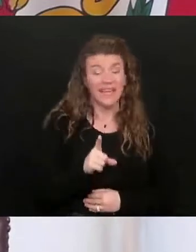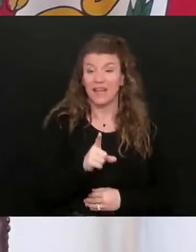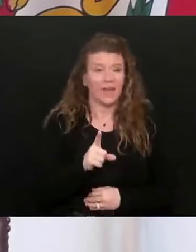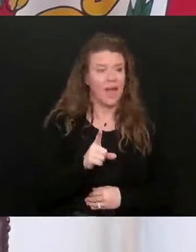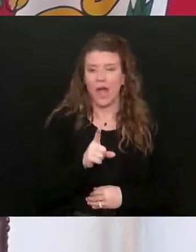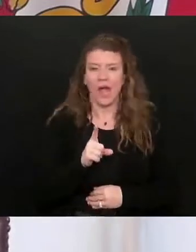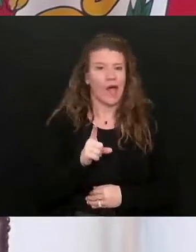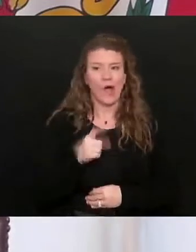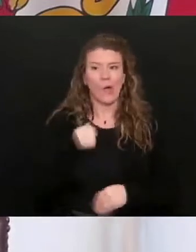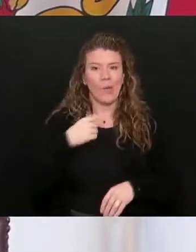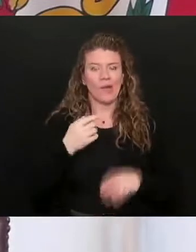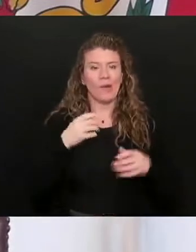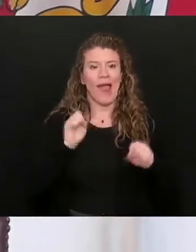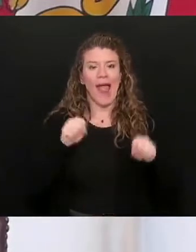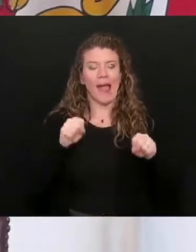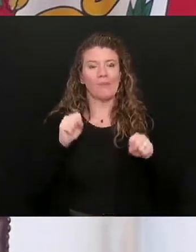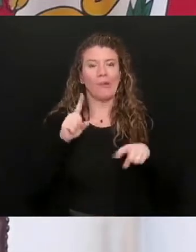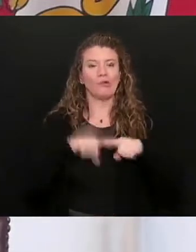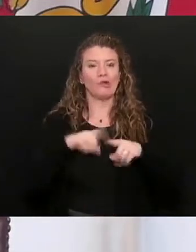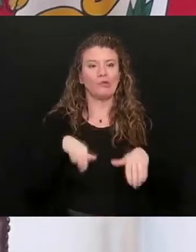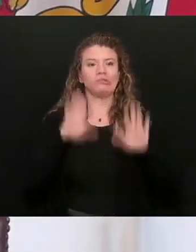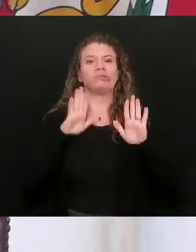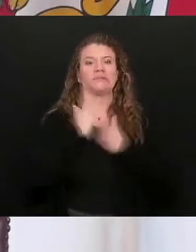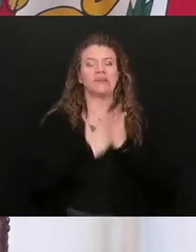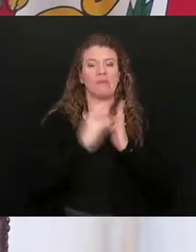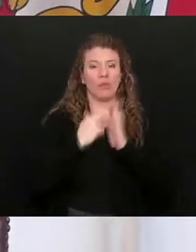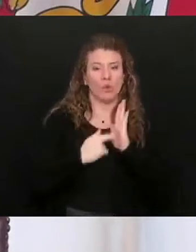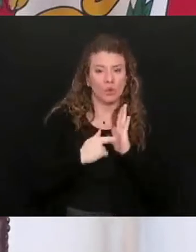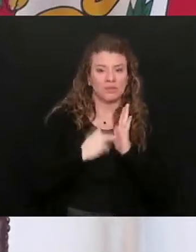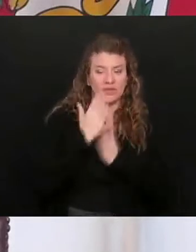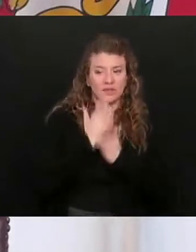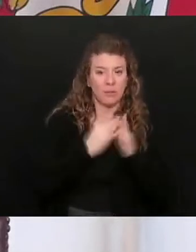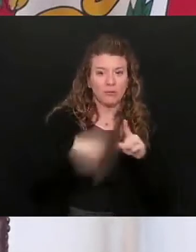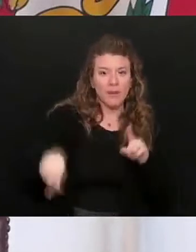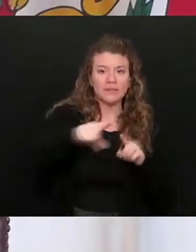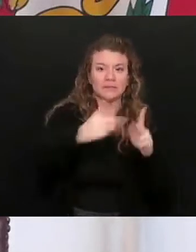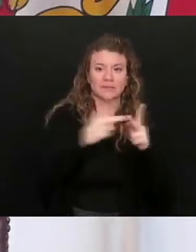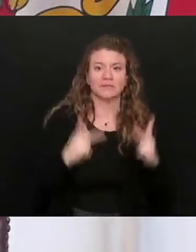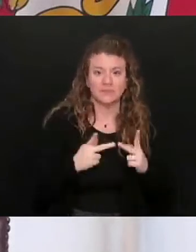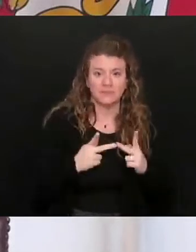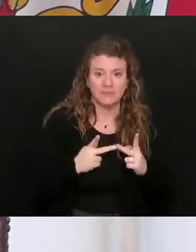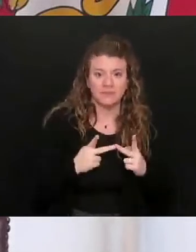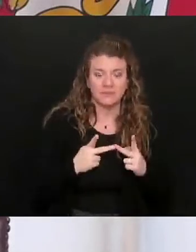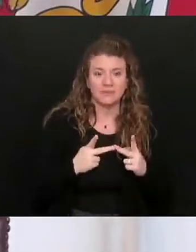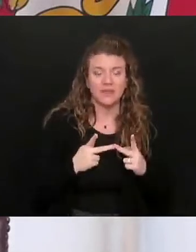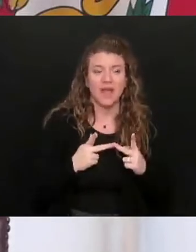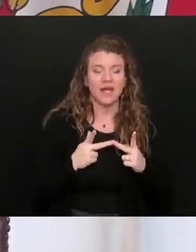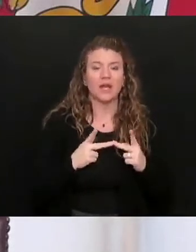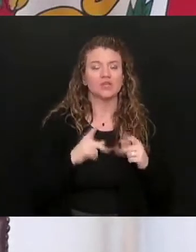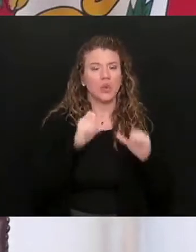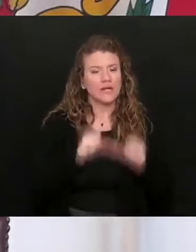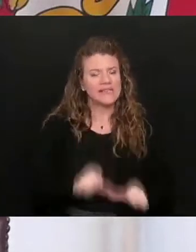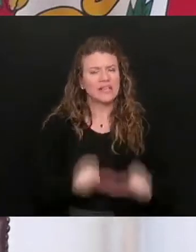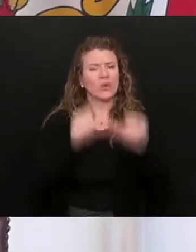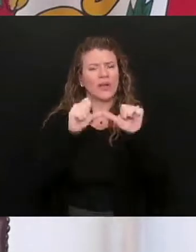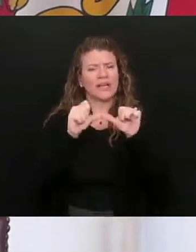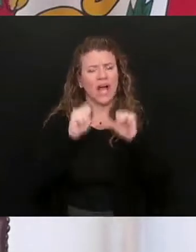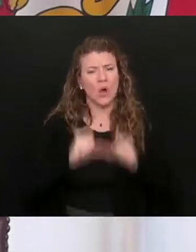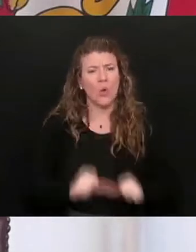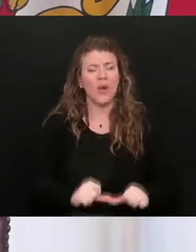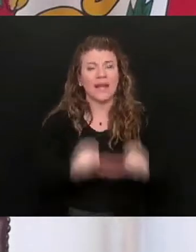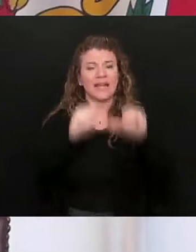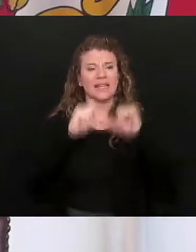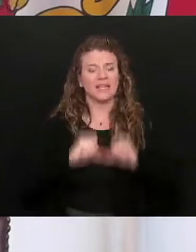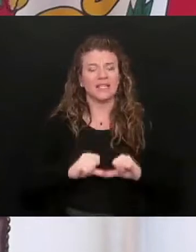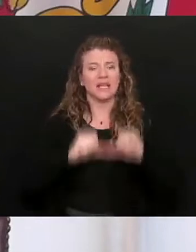lifted the capacity restrictions on all these places. And so, we're continuing to awaken